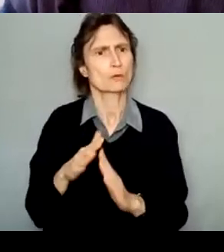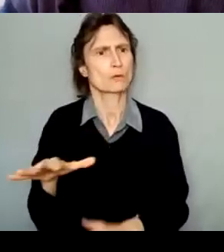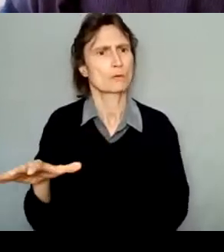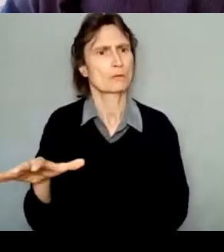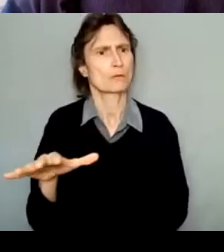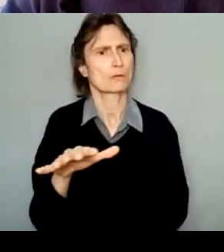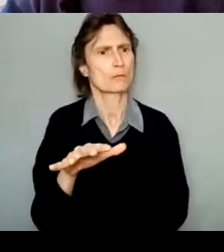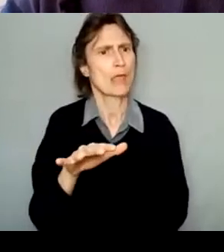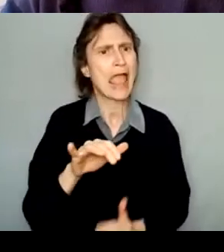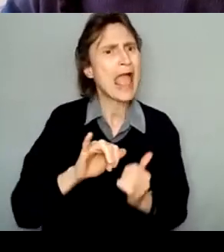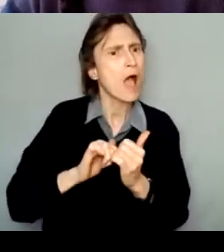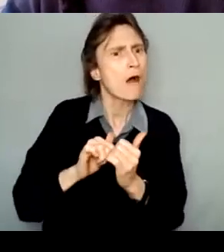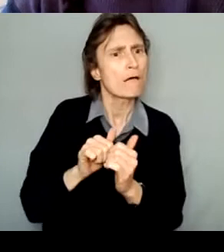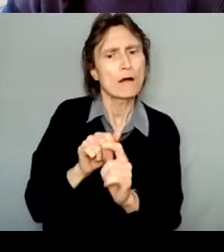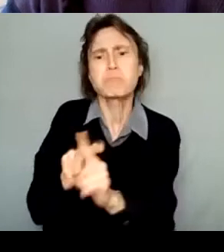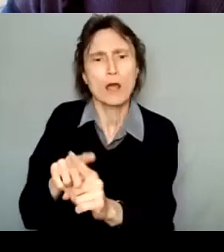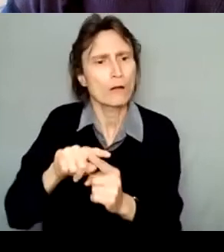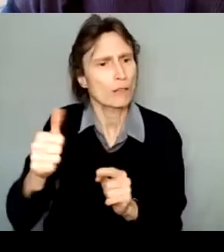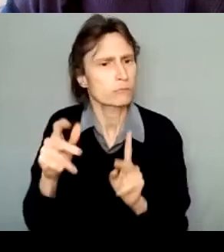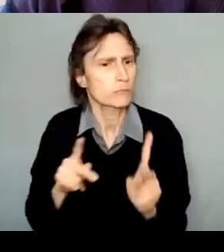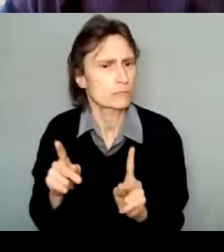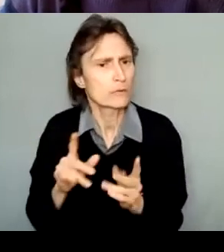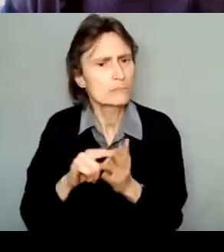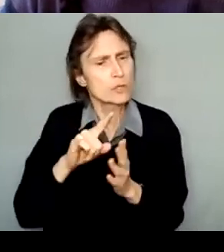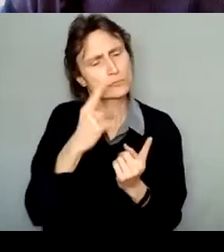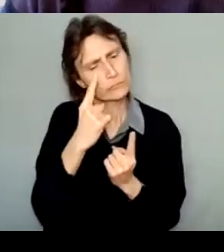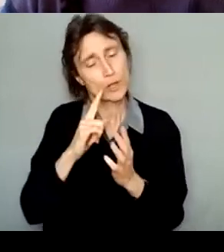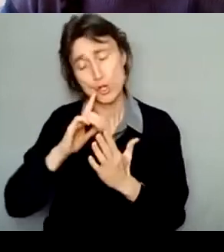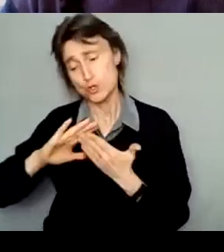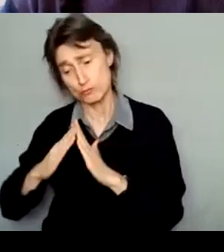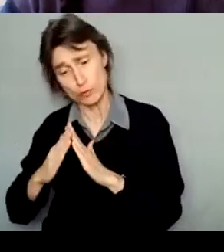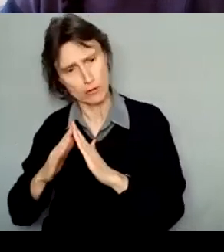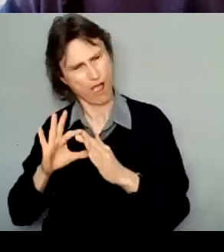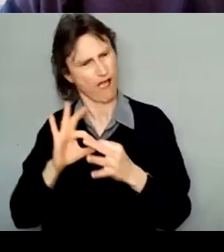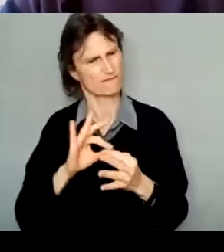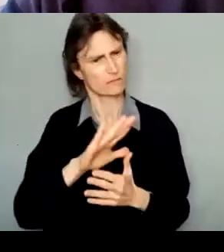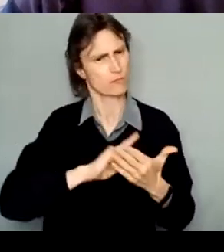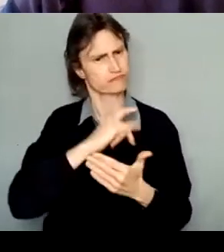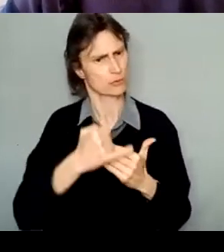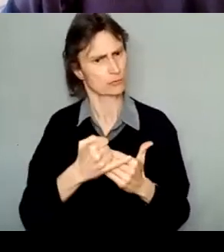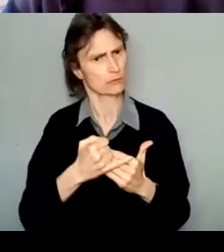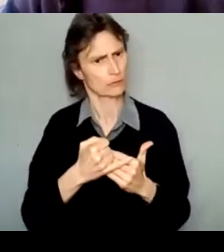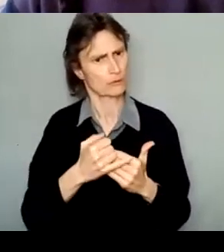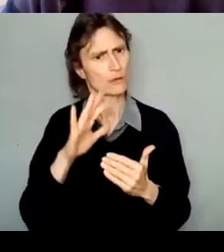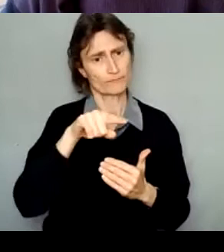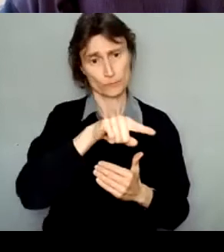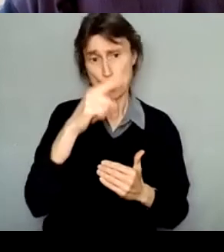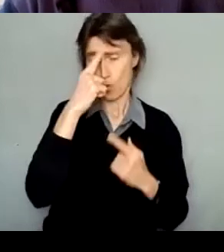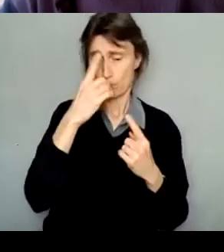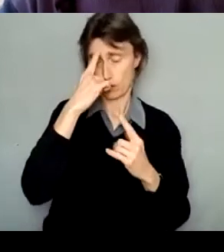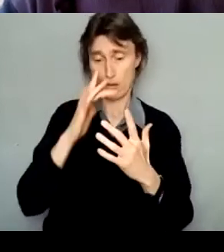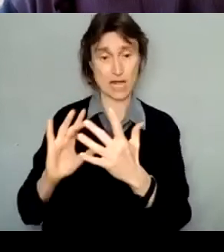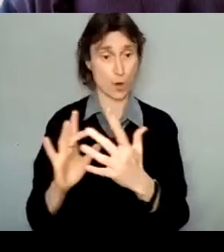the direct relationships or communities connected to this project. When you think about community connection or